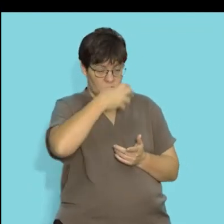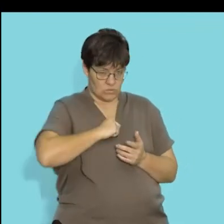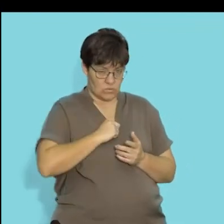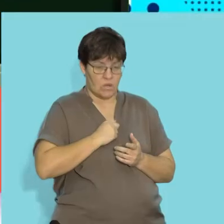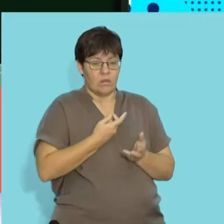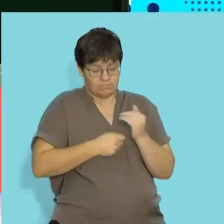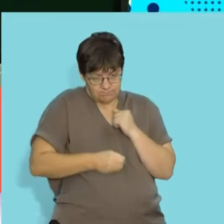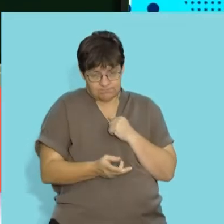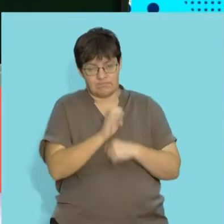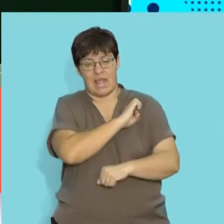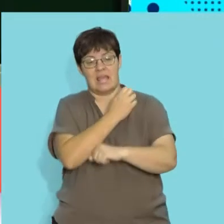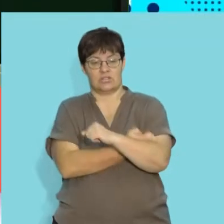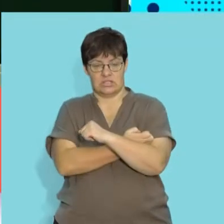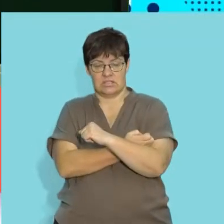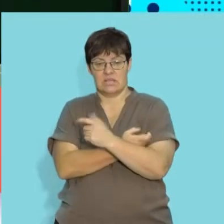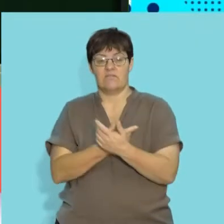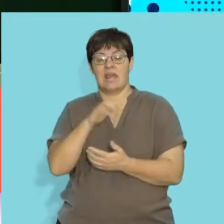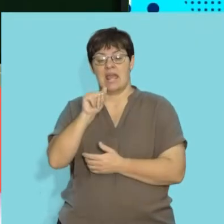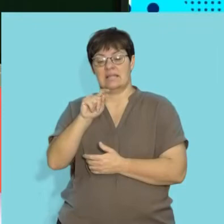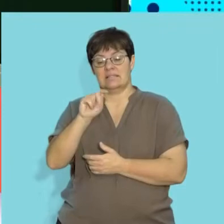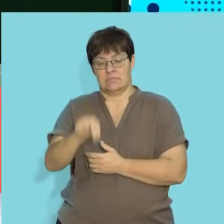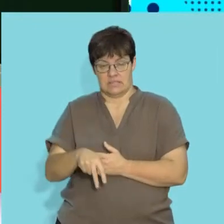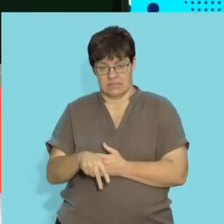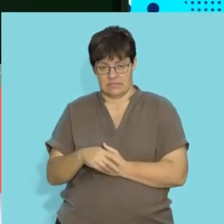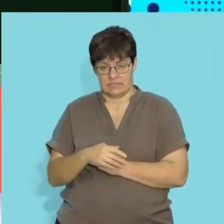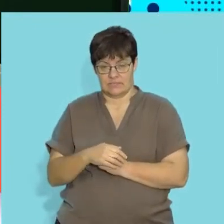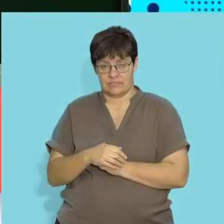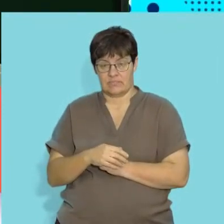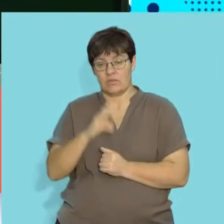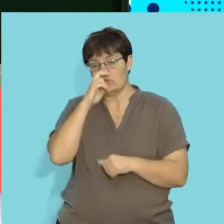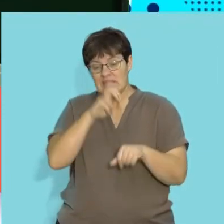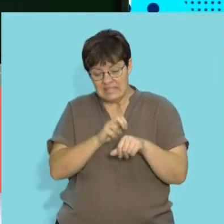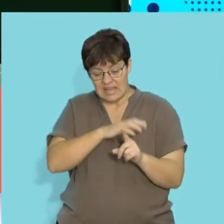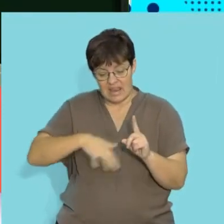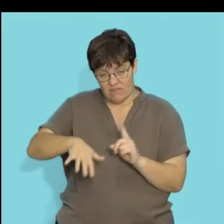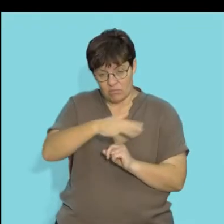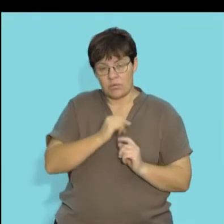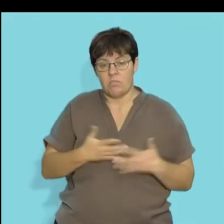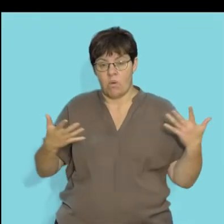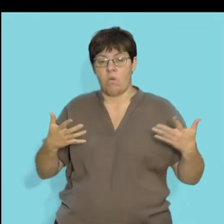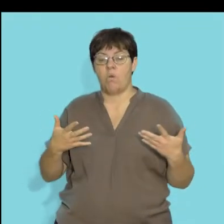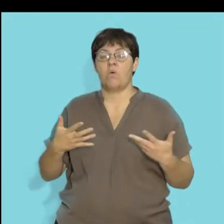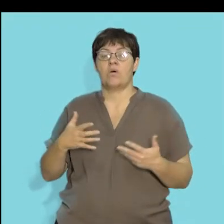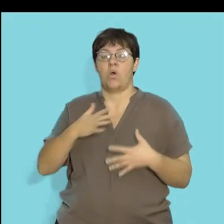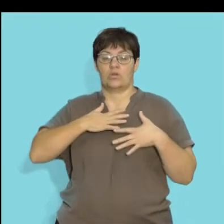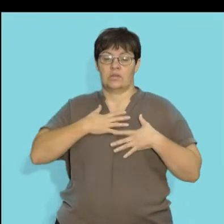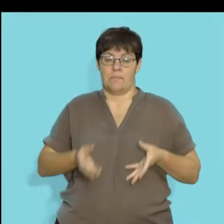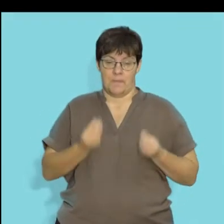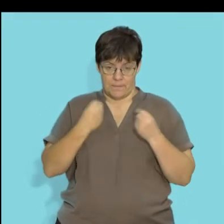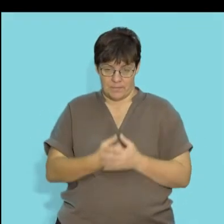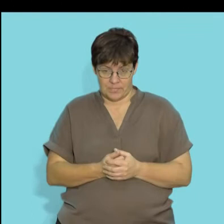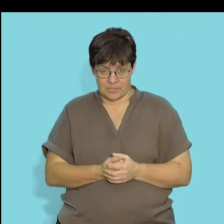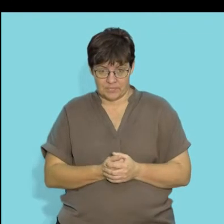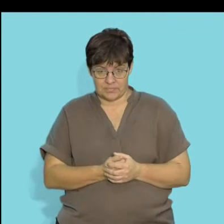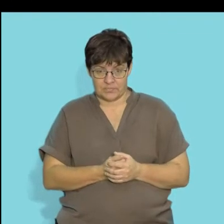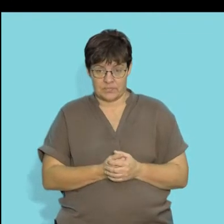the oxygen to produce energy in the form of ATP and so we need that environment producing large amounts of oxygen.